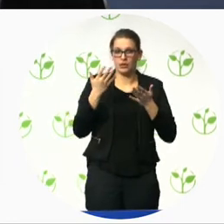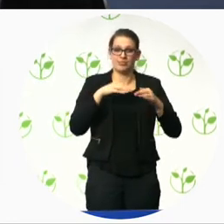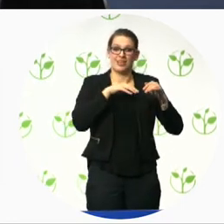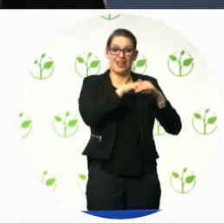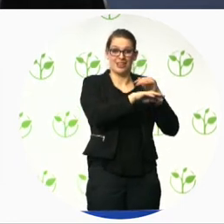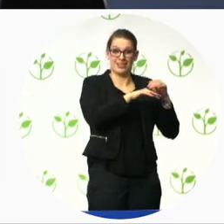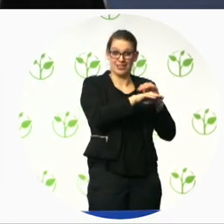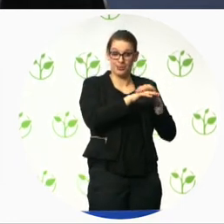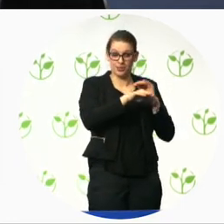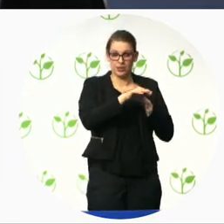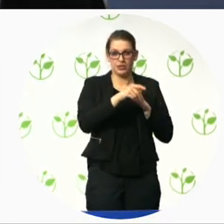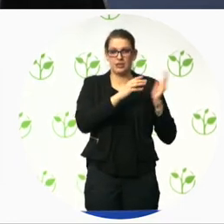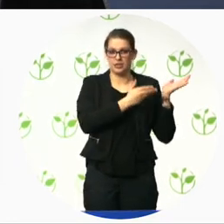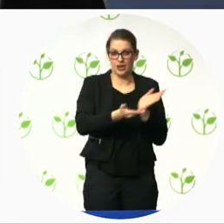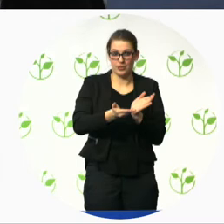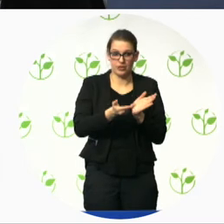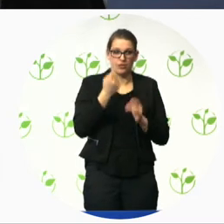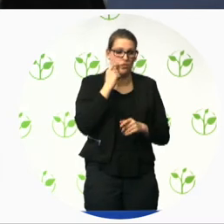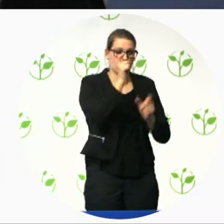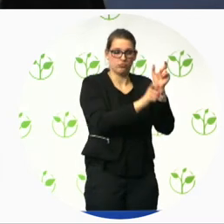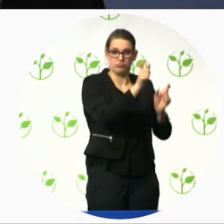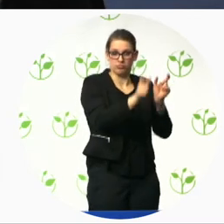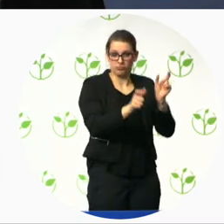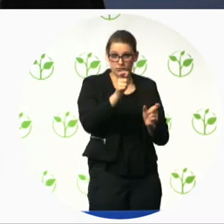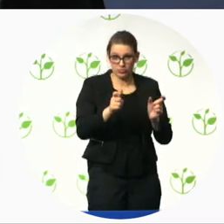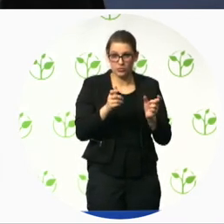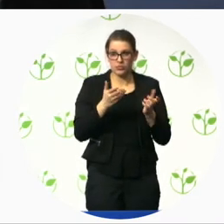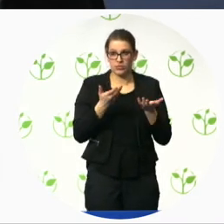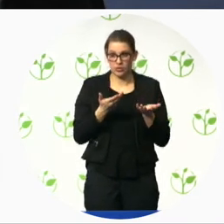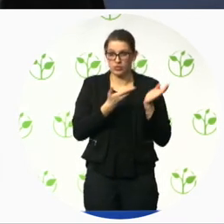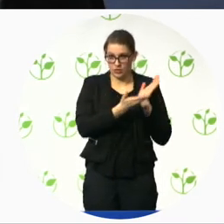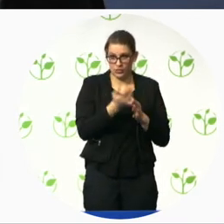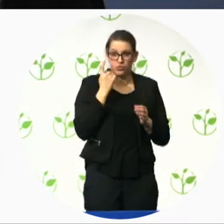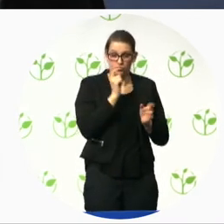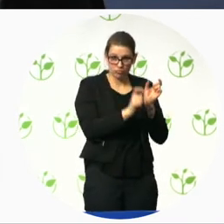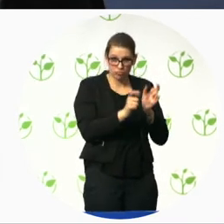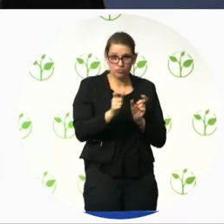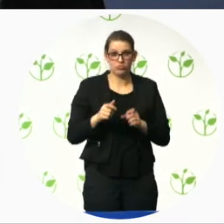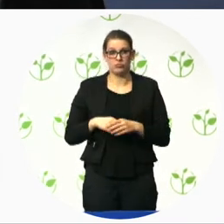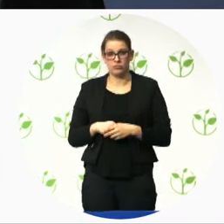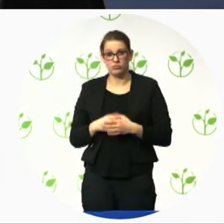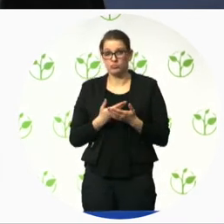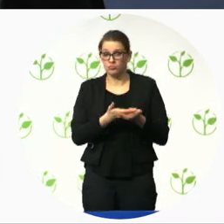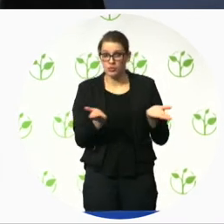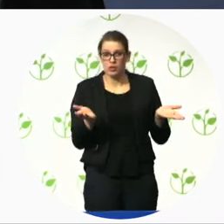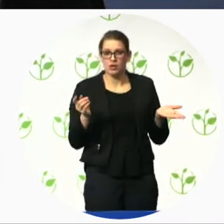later on they kind of repealed them and then adopted